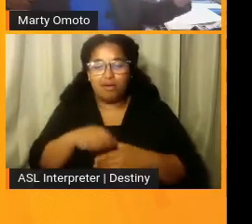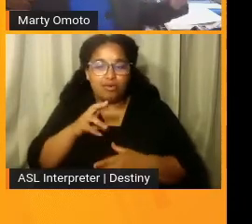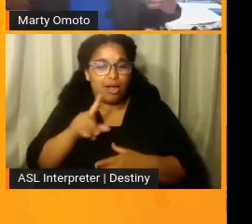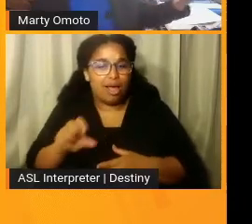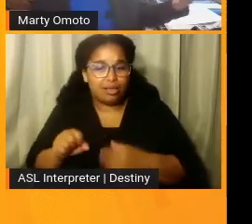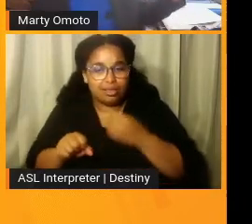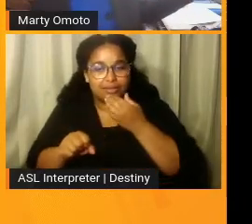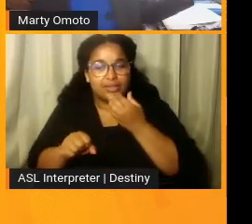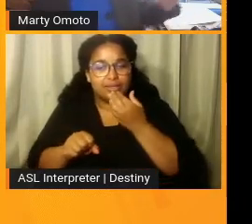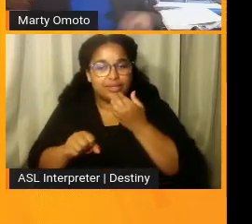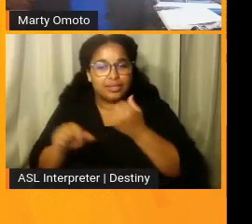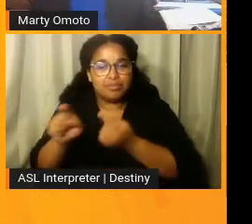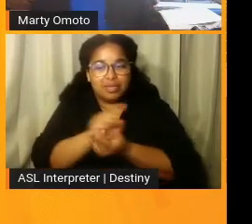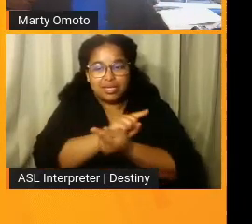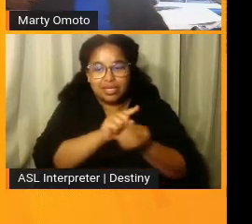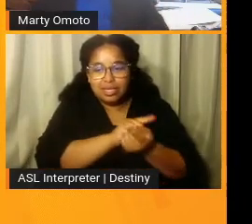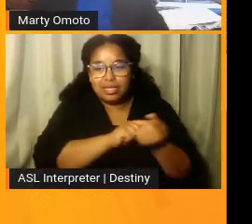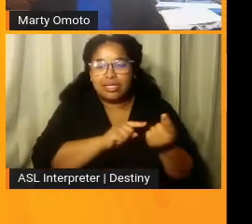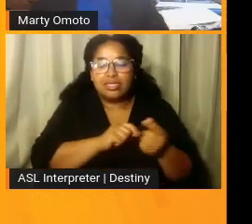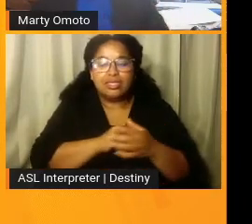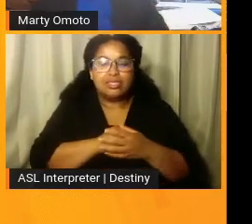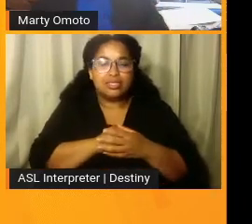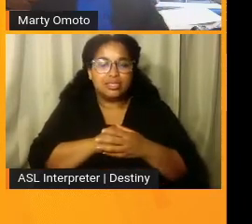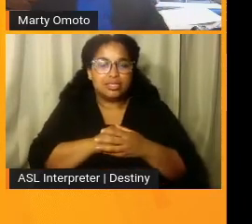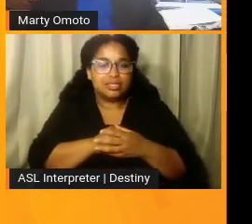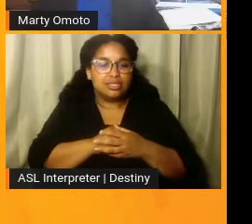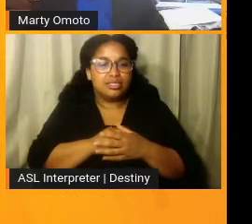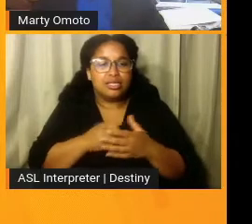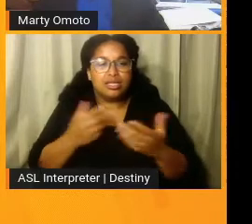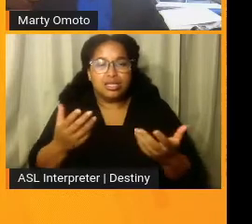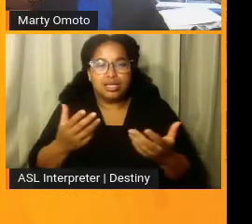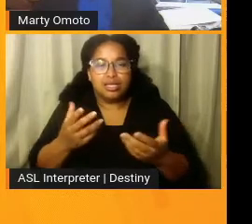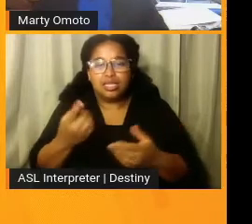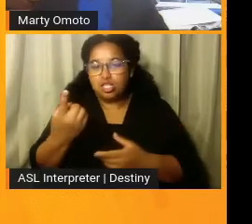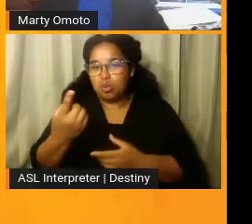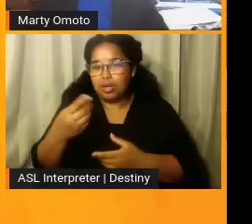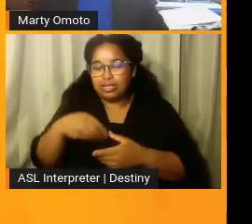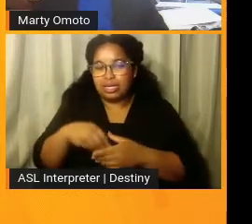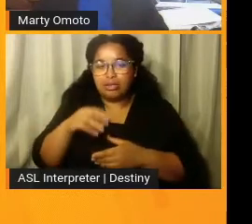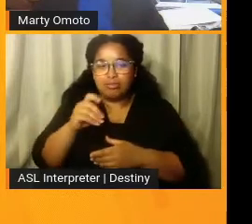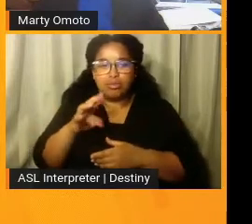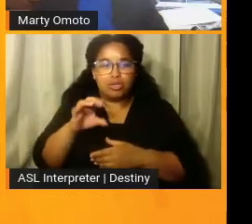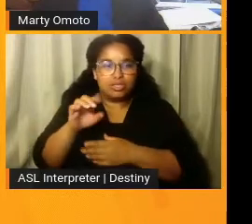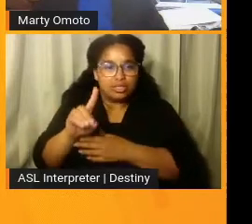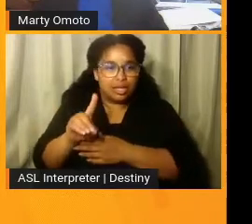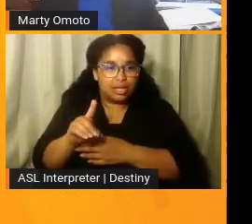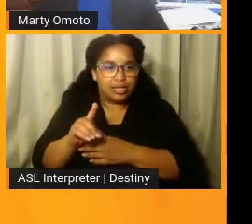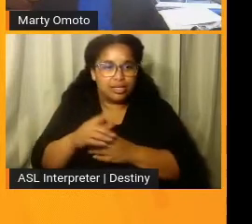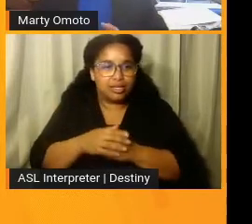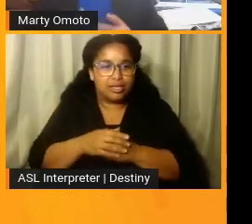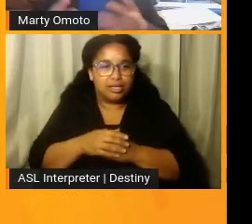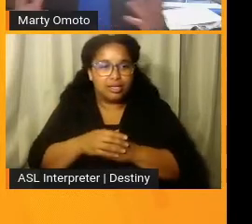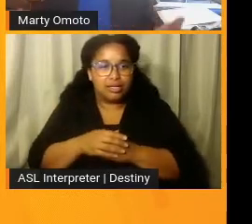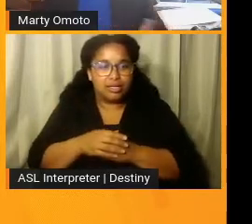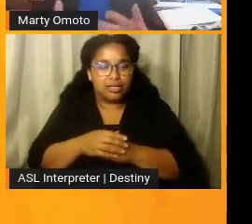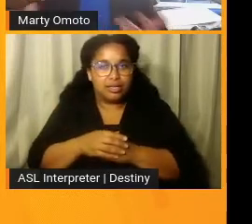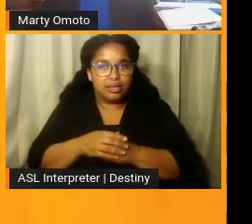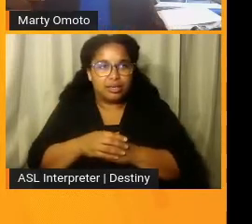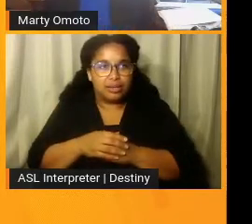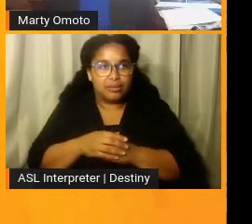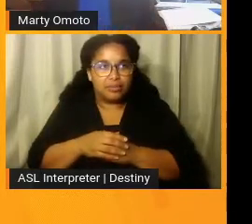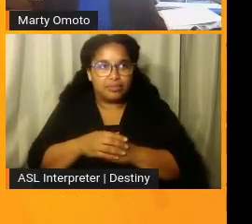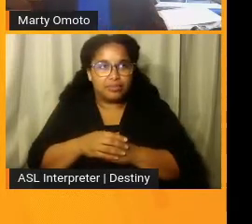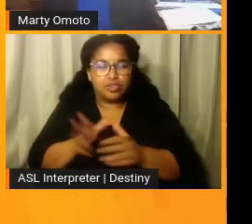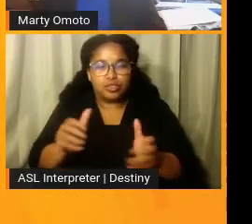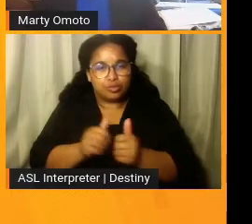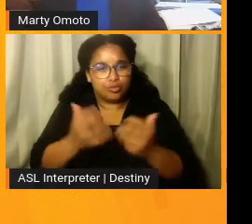throughout the state. This one was in Merced. And as I, as I was talking to the